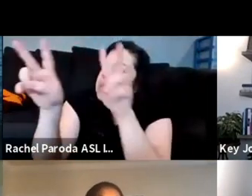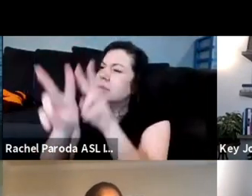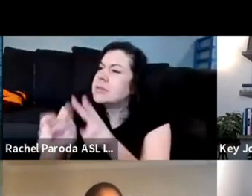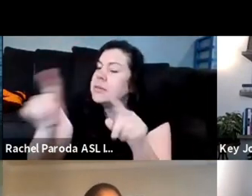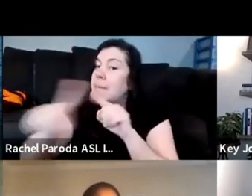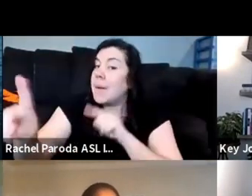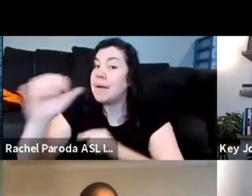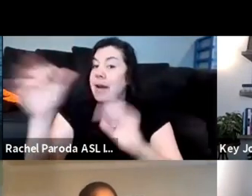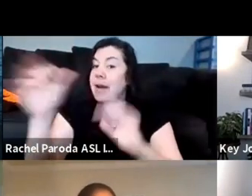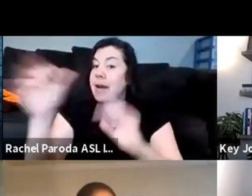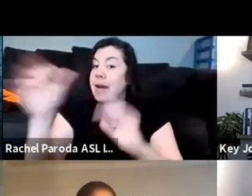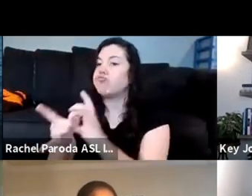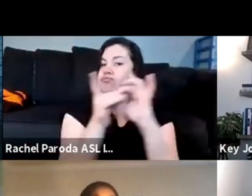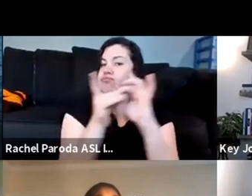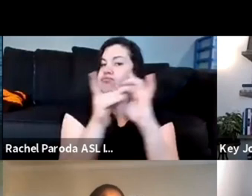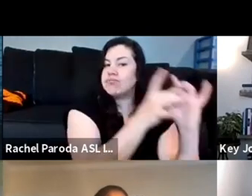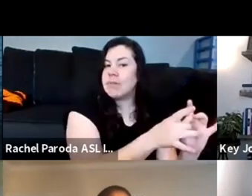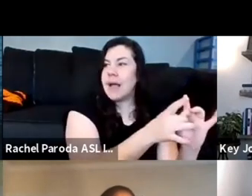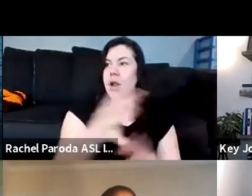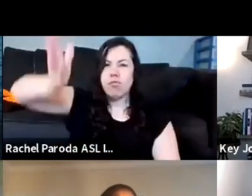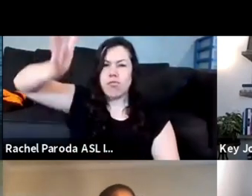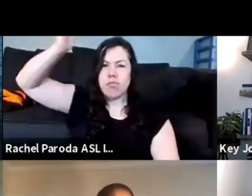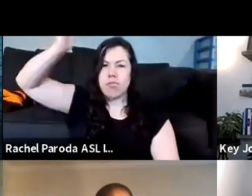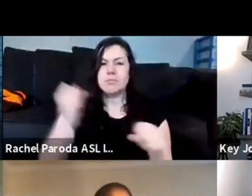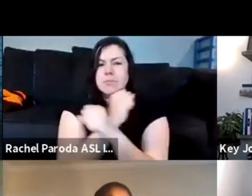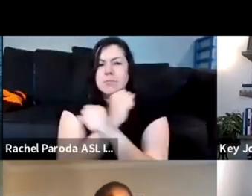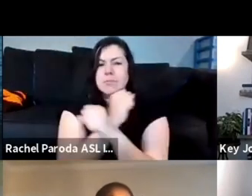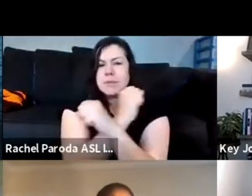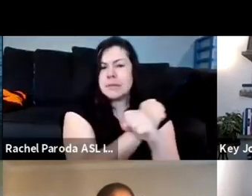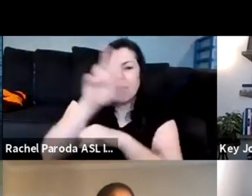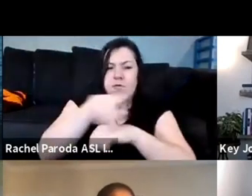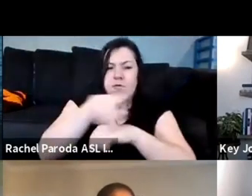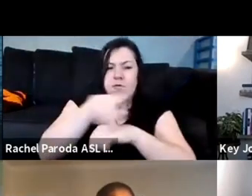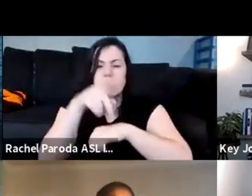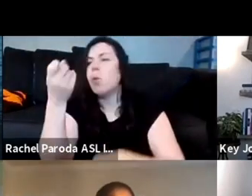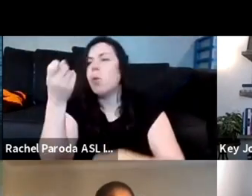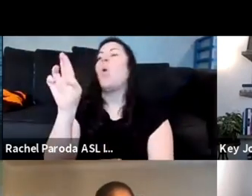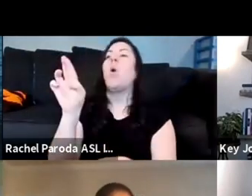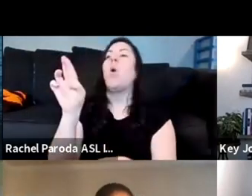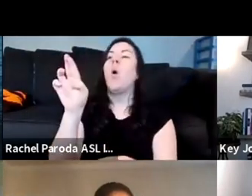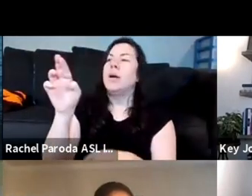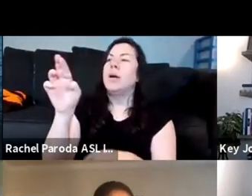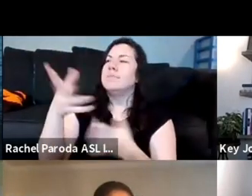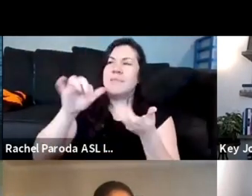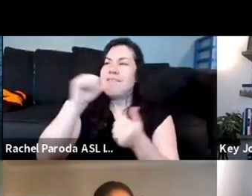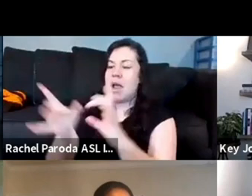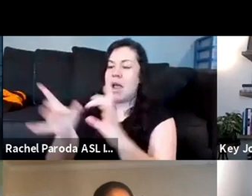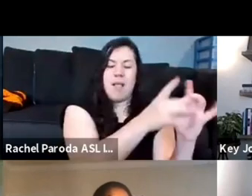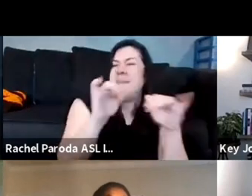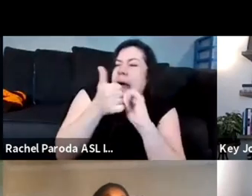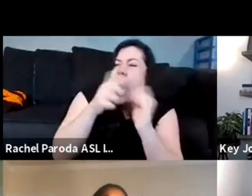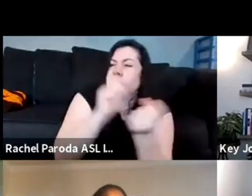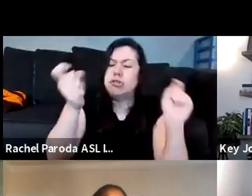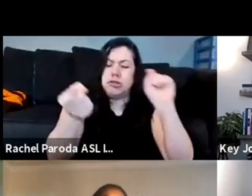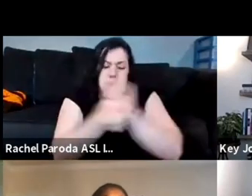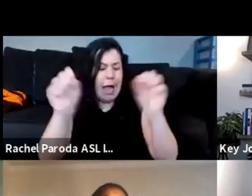to abolitionist principles or when you're not tying it to a desire to transform the system right